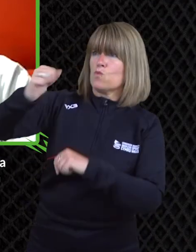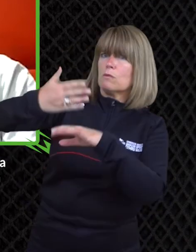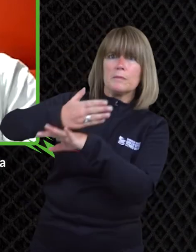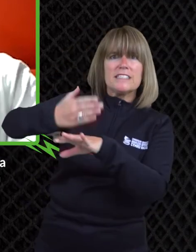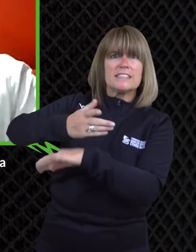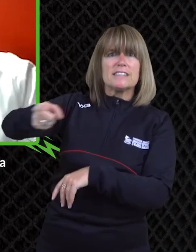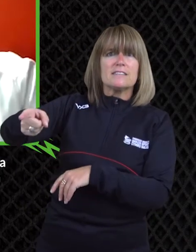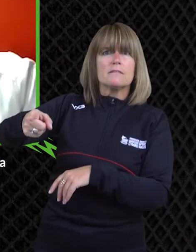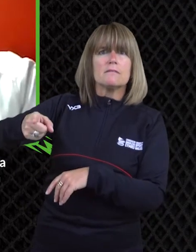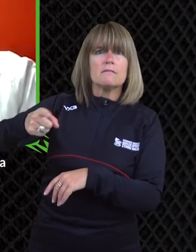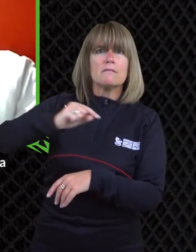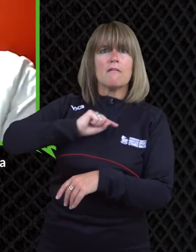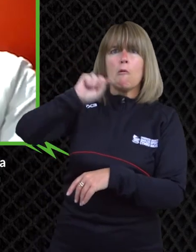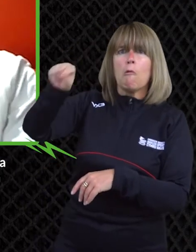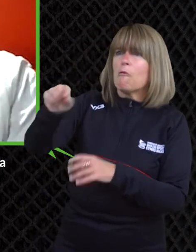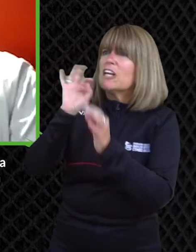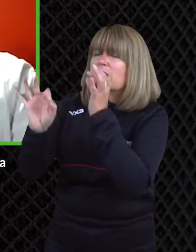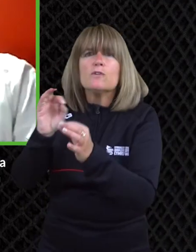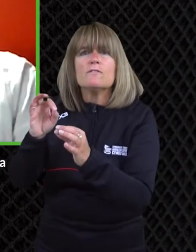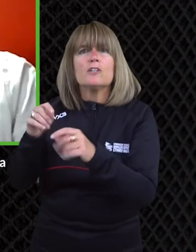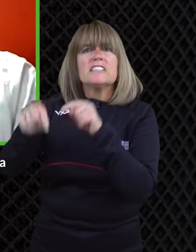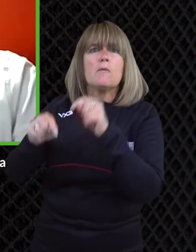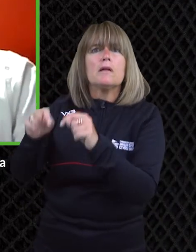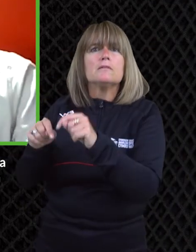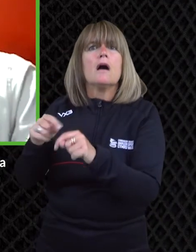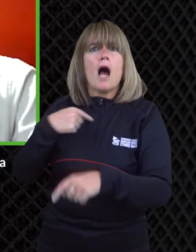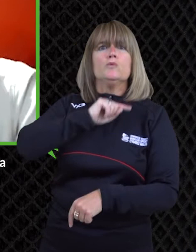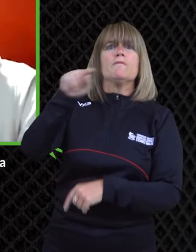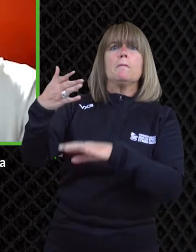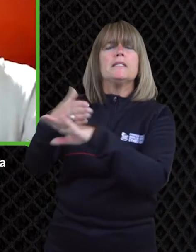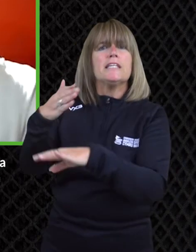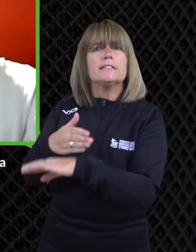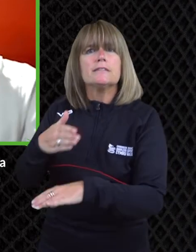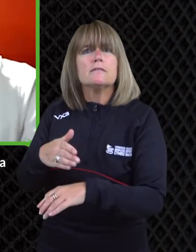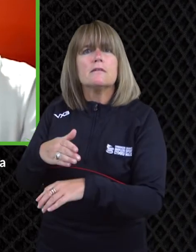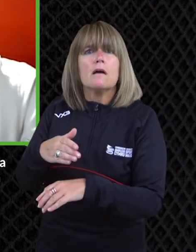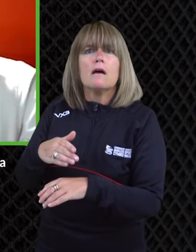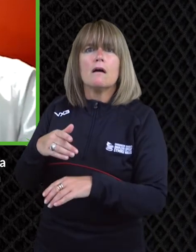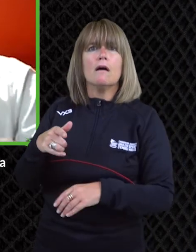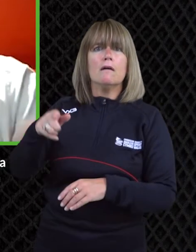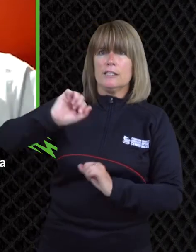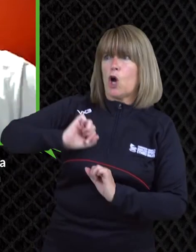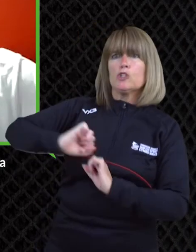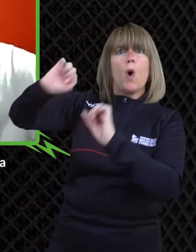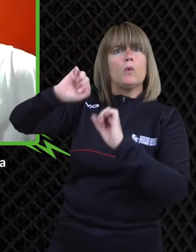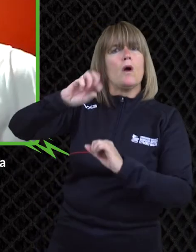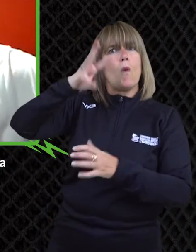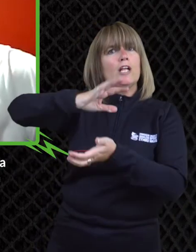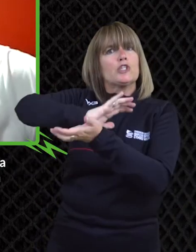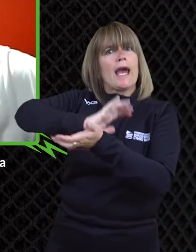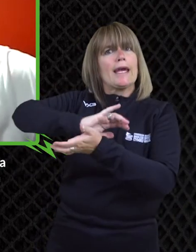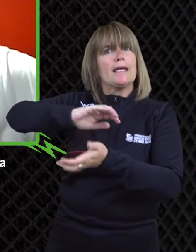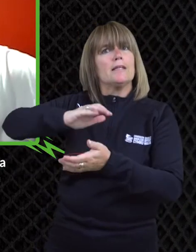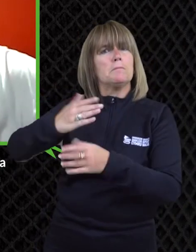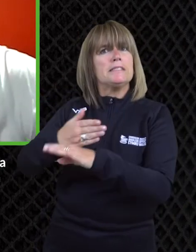from say aled sean davis all the way down you know from a a professional level to to michael bain on the